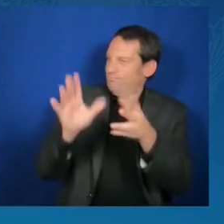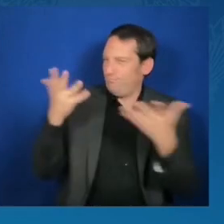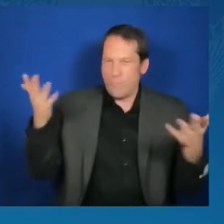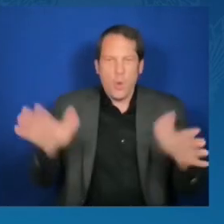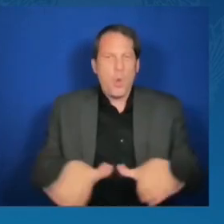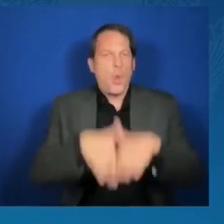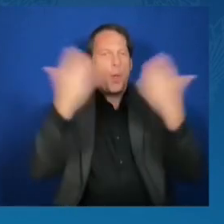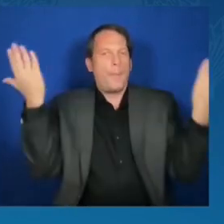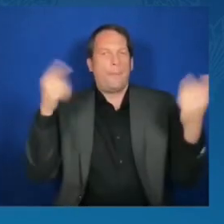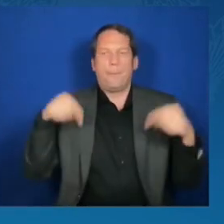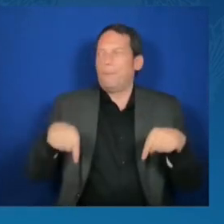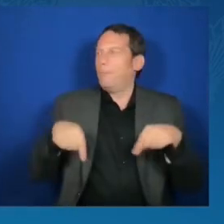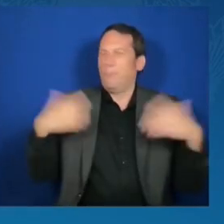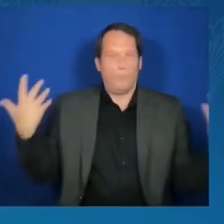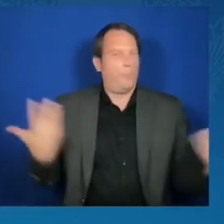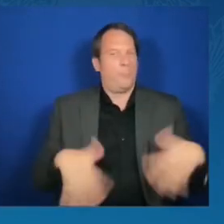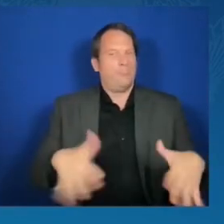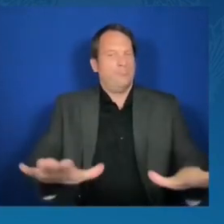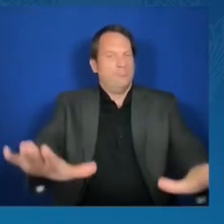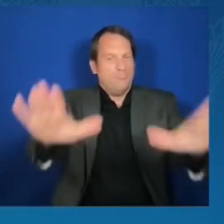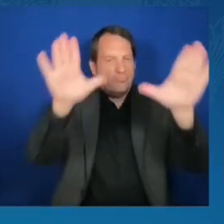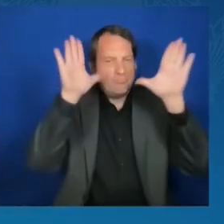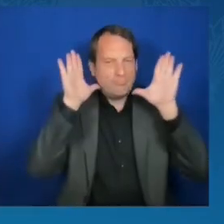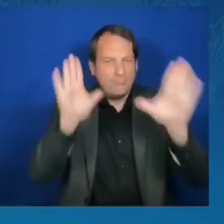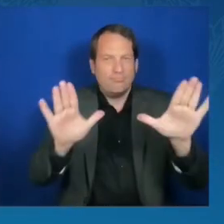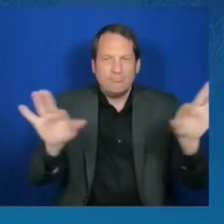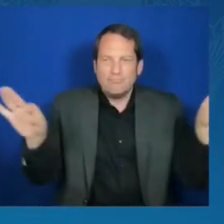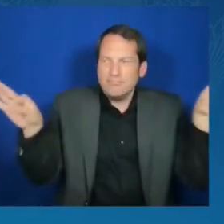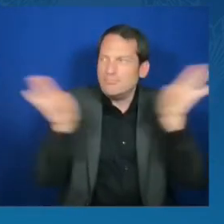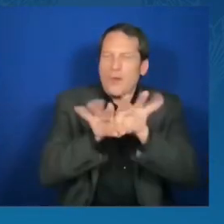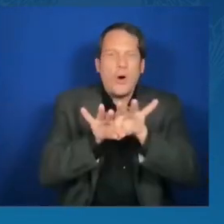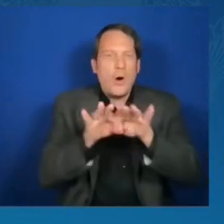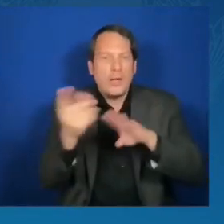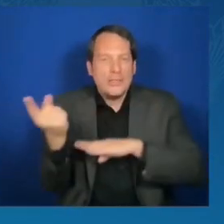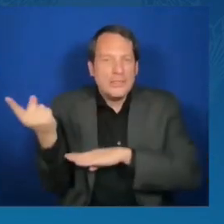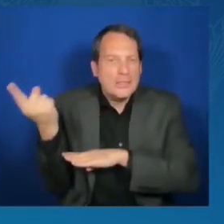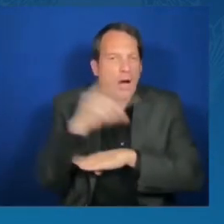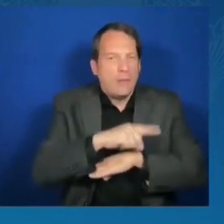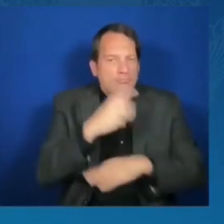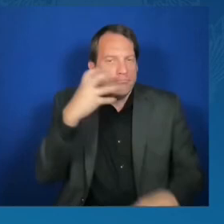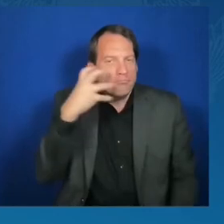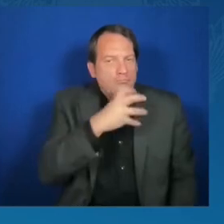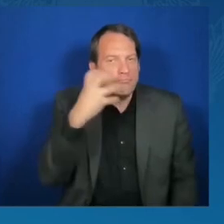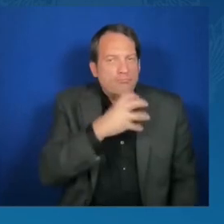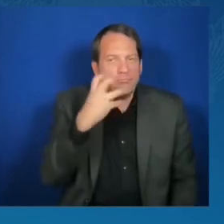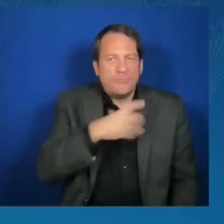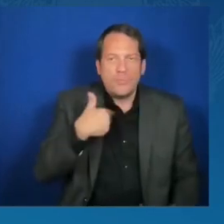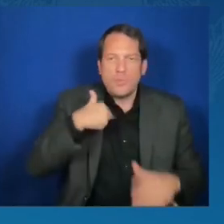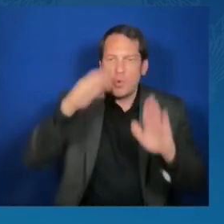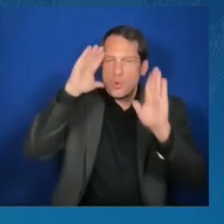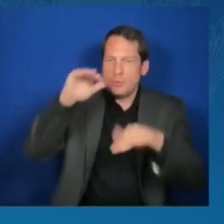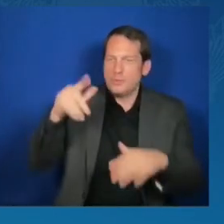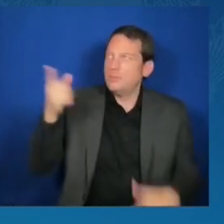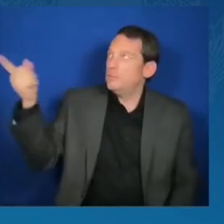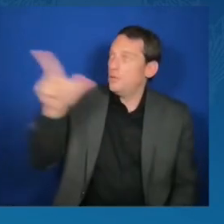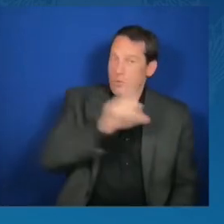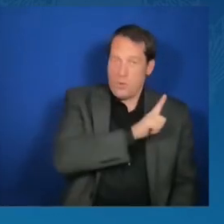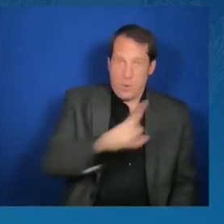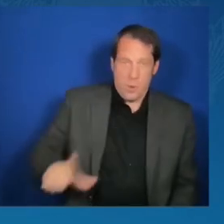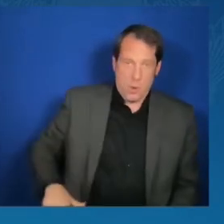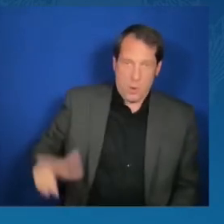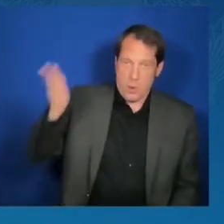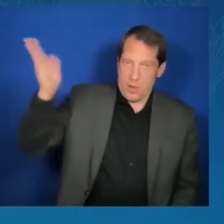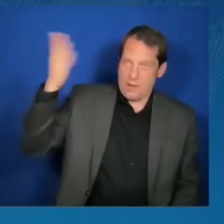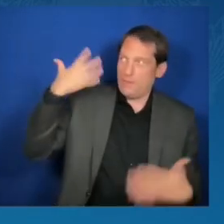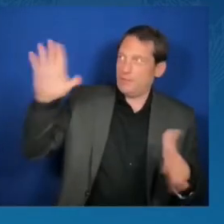Bishop, I think, I hope I can say this is the day the Lord has made. Let us rejoice and be glad in it. Can I get an amen?